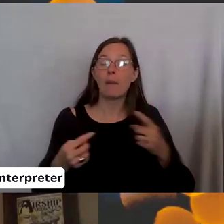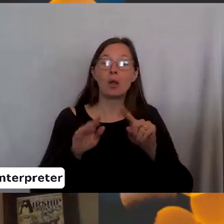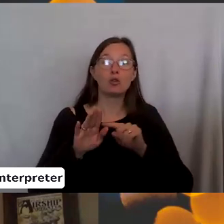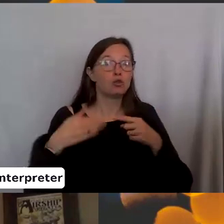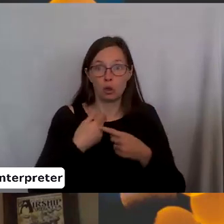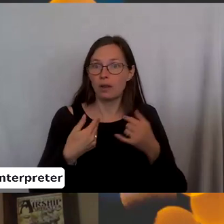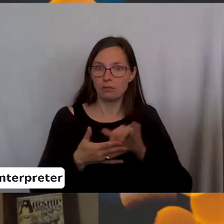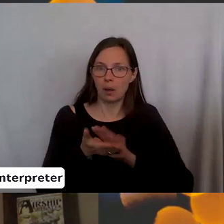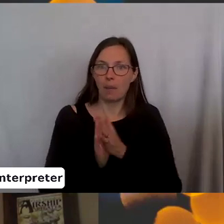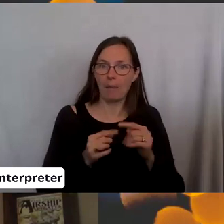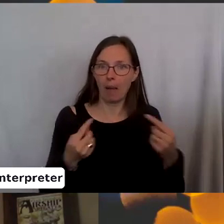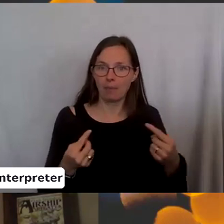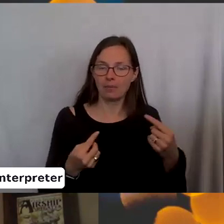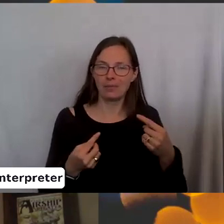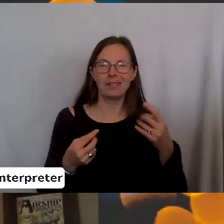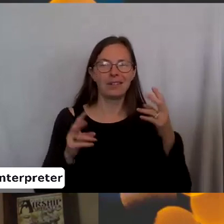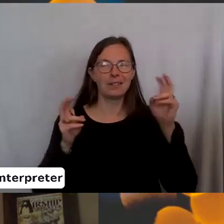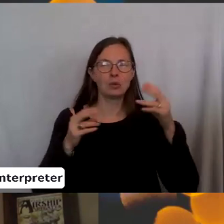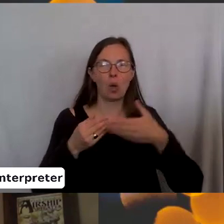is the opposite. It's like double negatives.